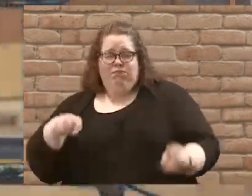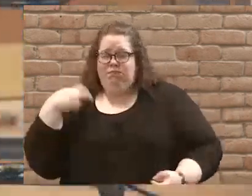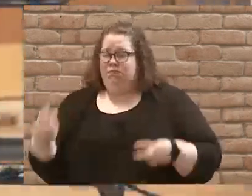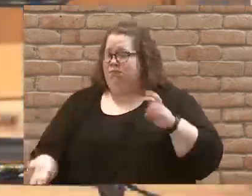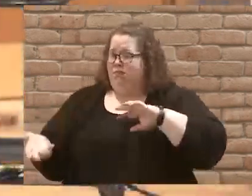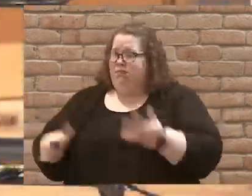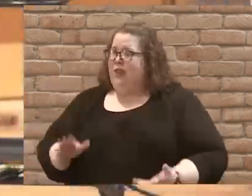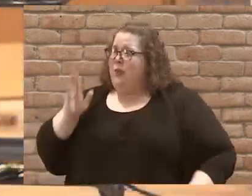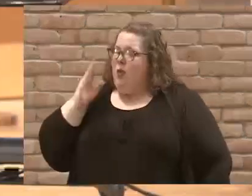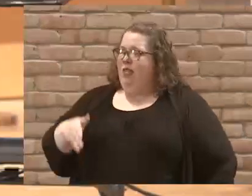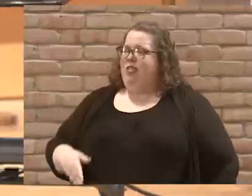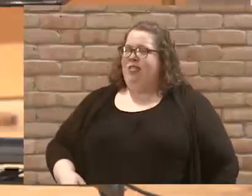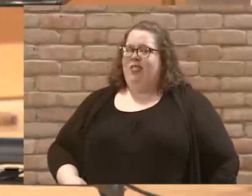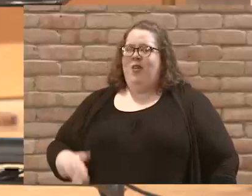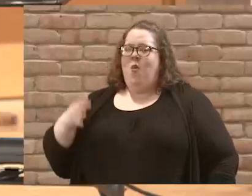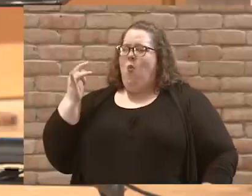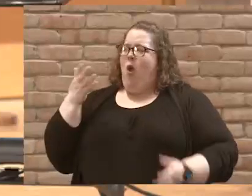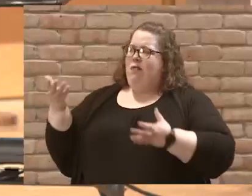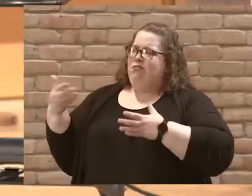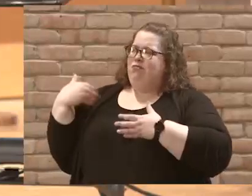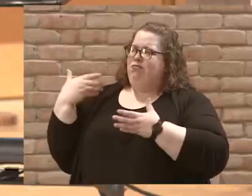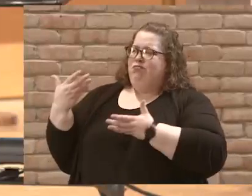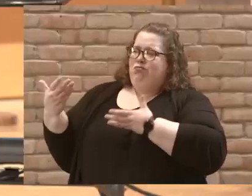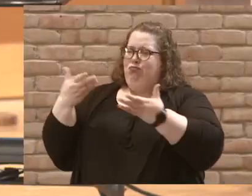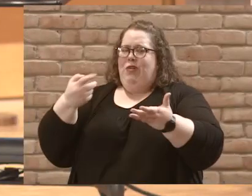Why did you just bring us out here to die?